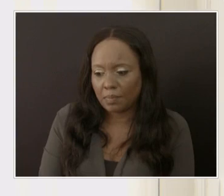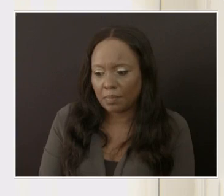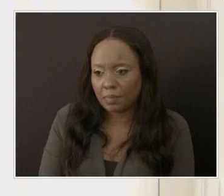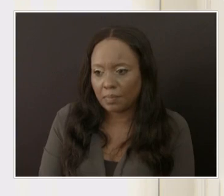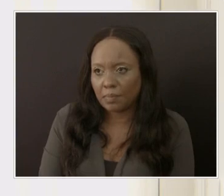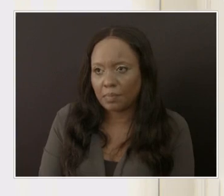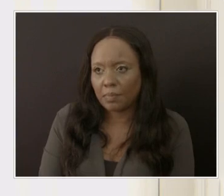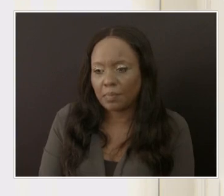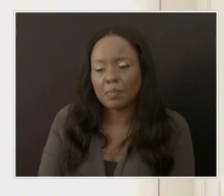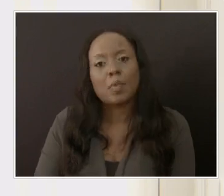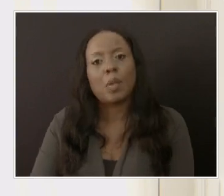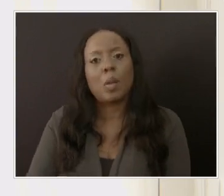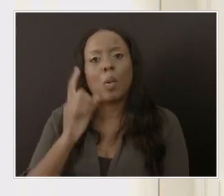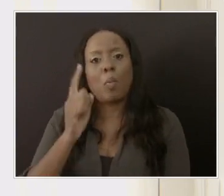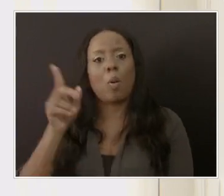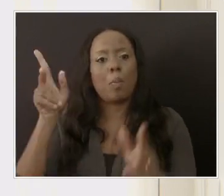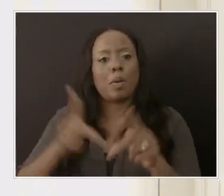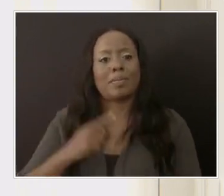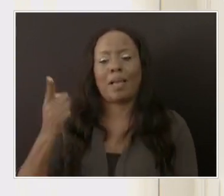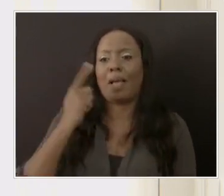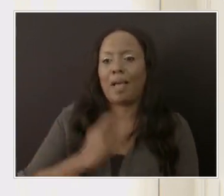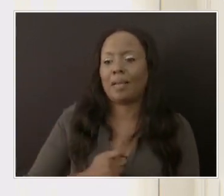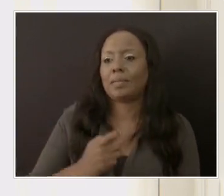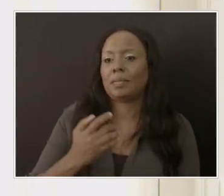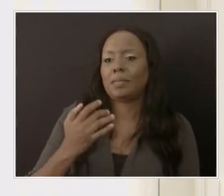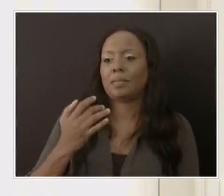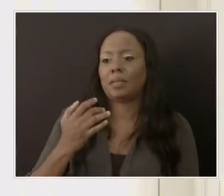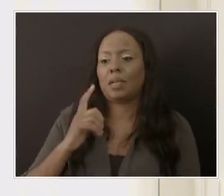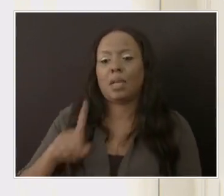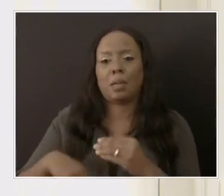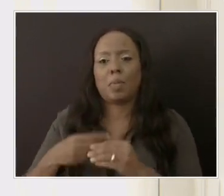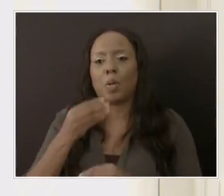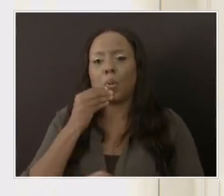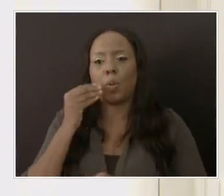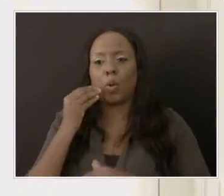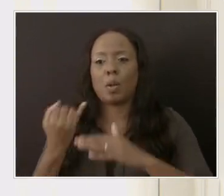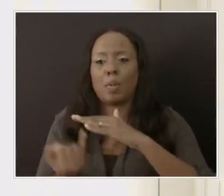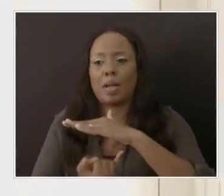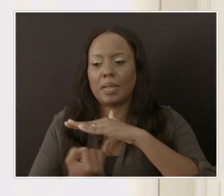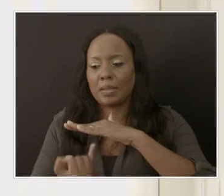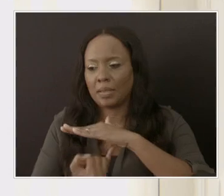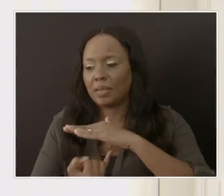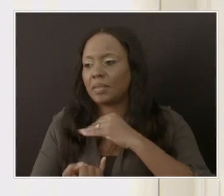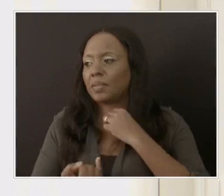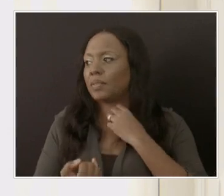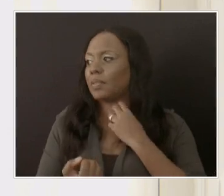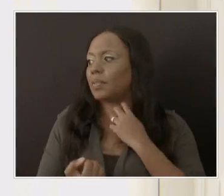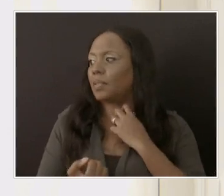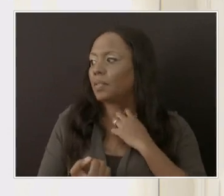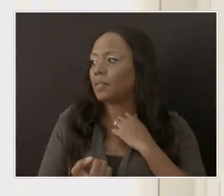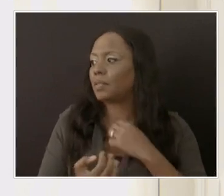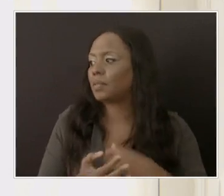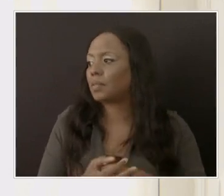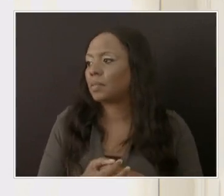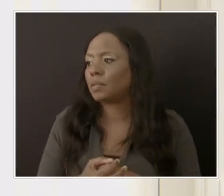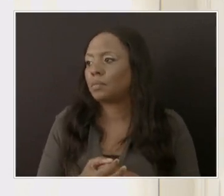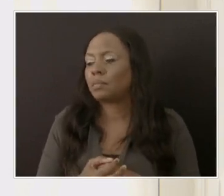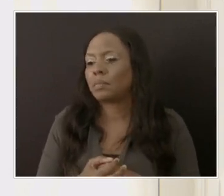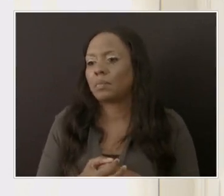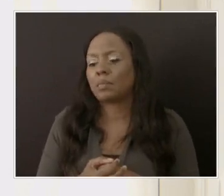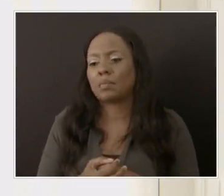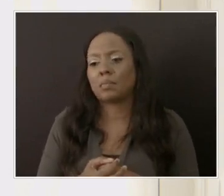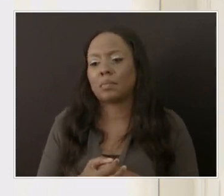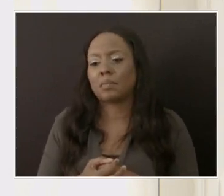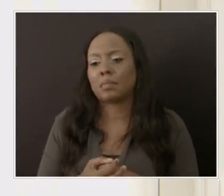and they wanted to know whether all properties are now approved for isolation. This seems to be a gray area, writes the